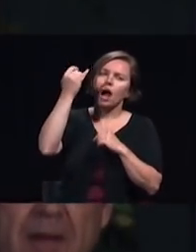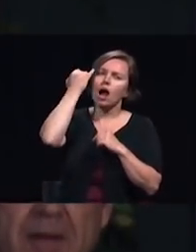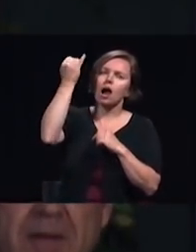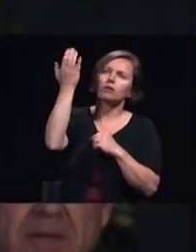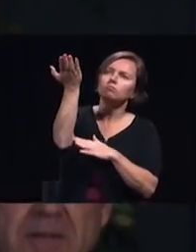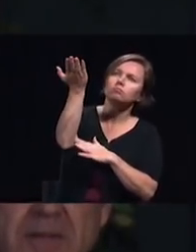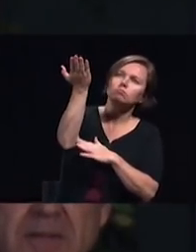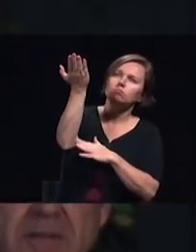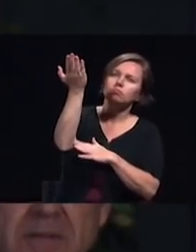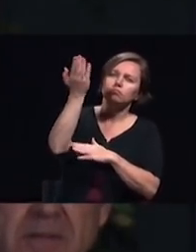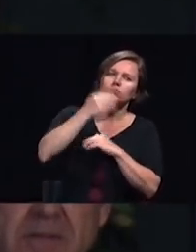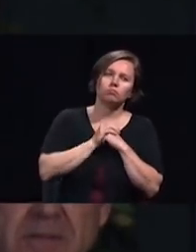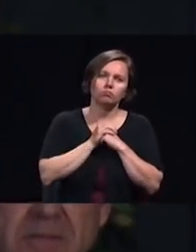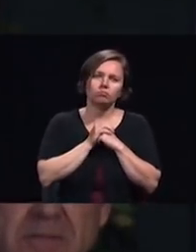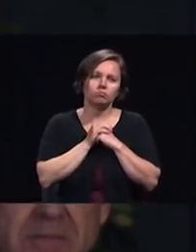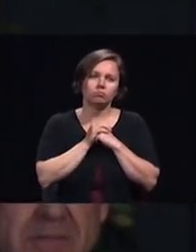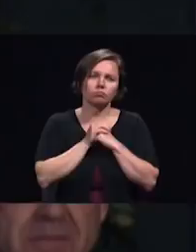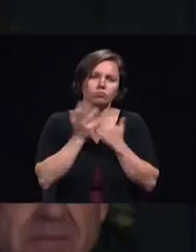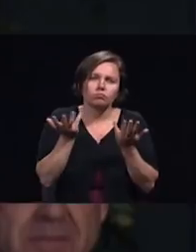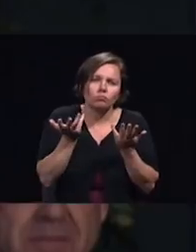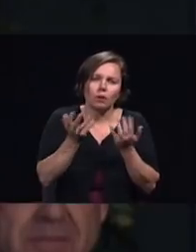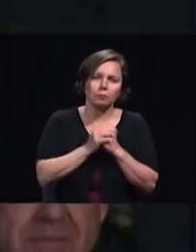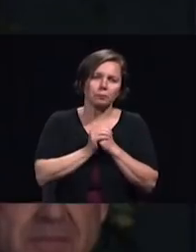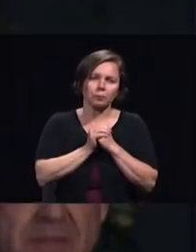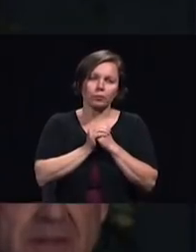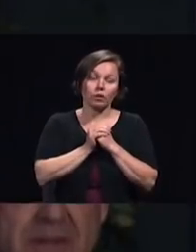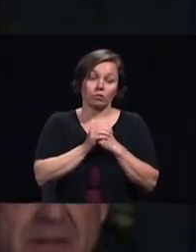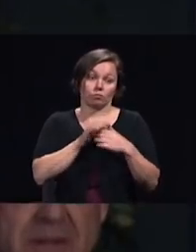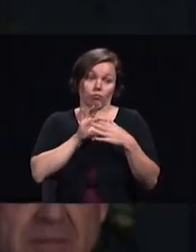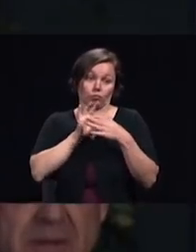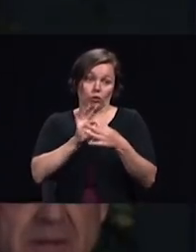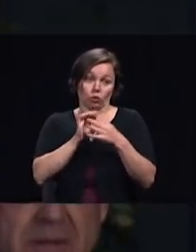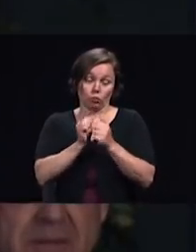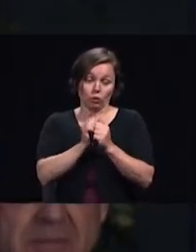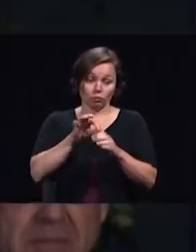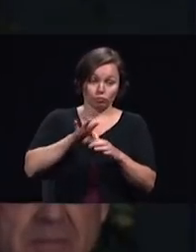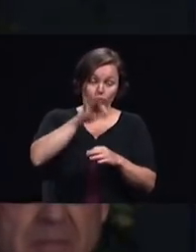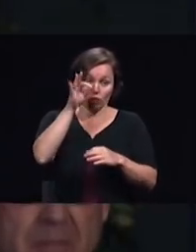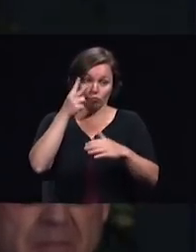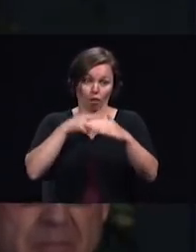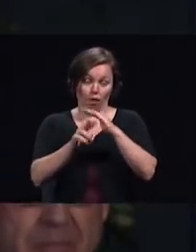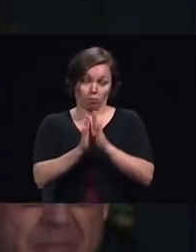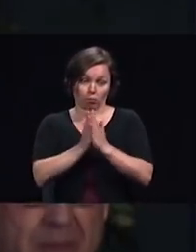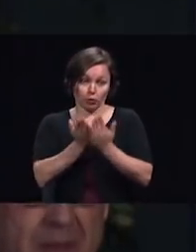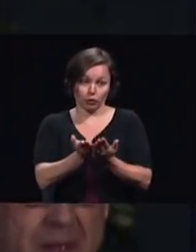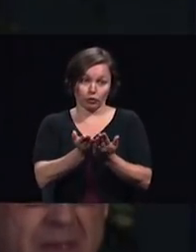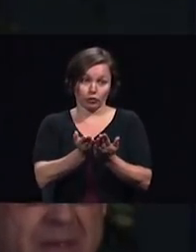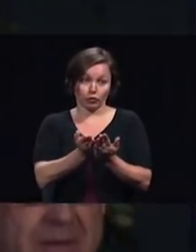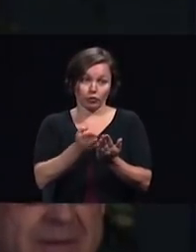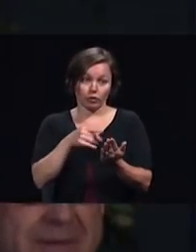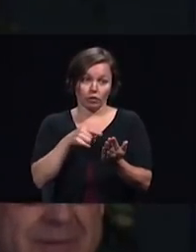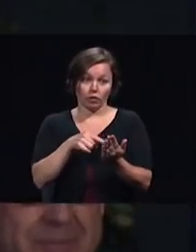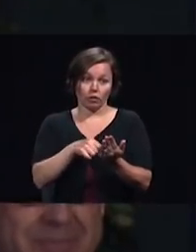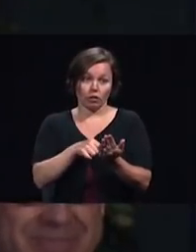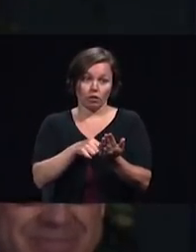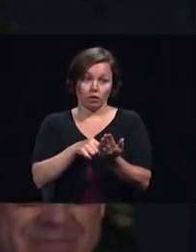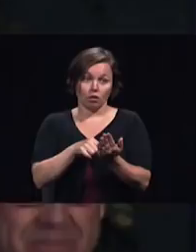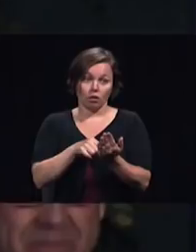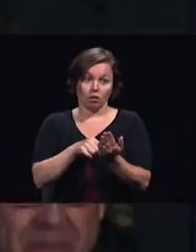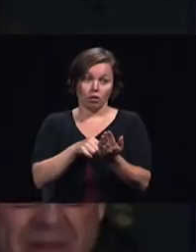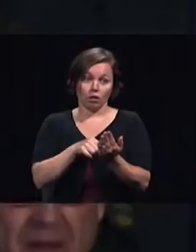of the world according to the spirit of prophecy they are bound up in the practical application of